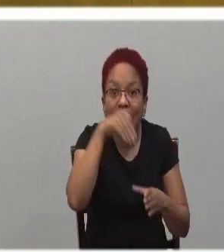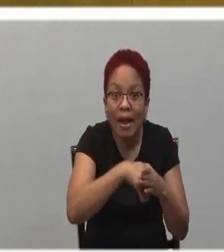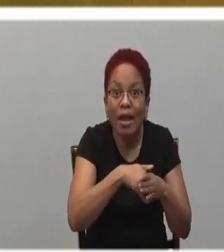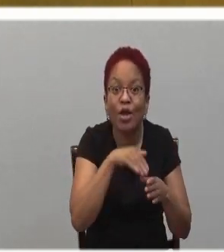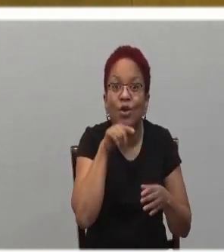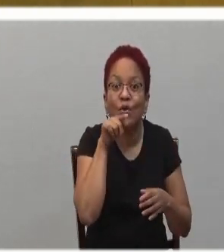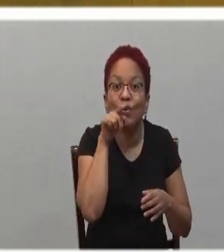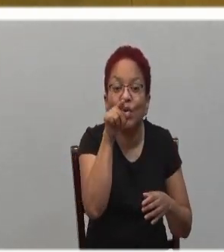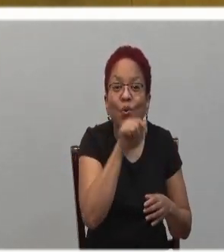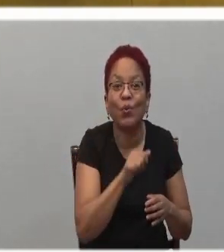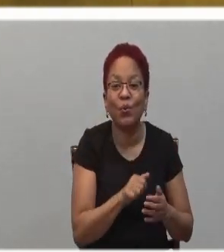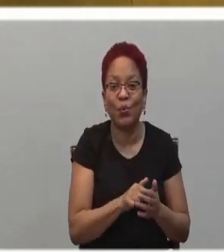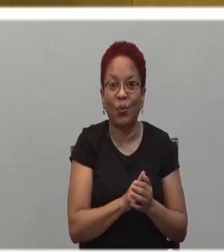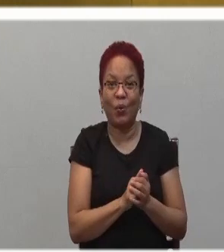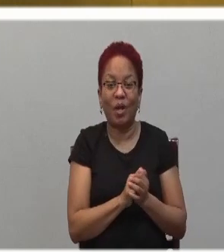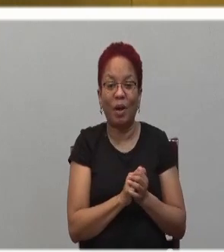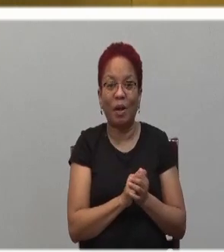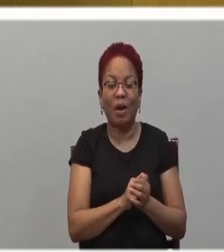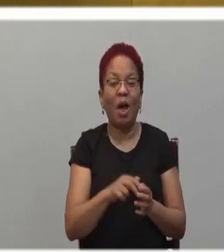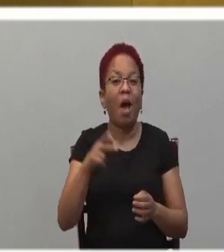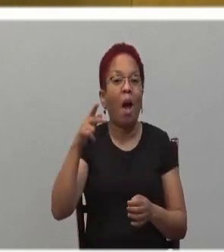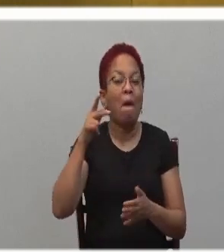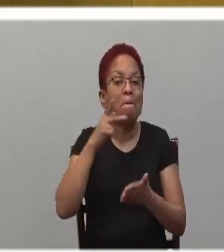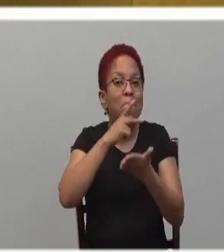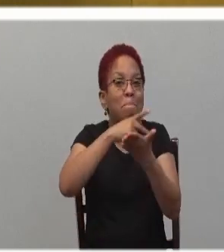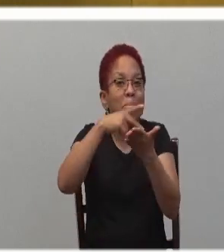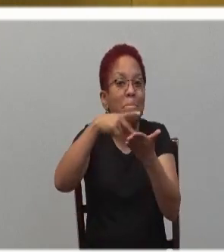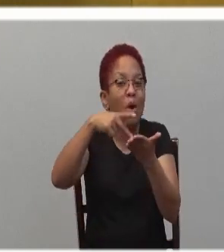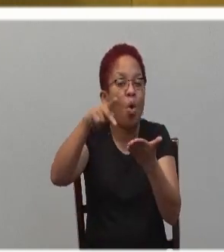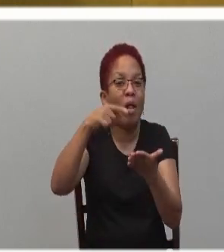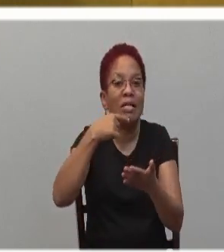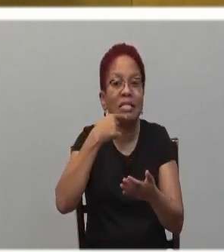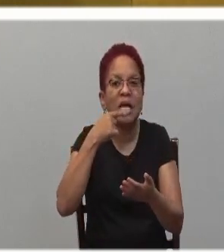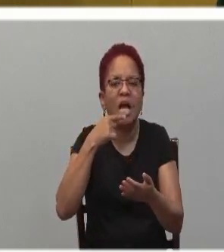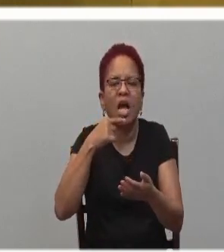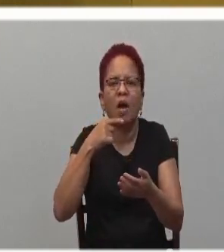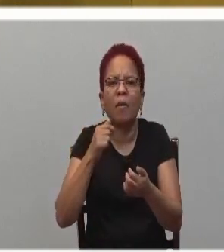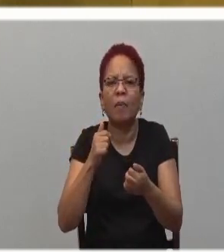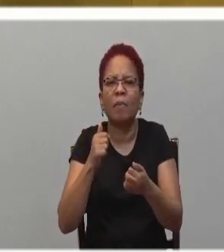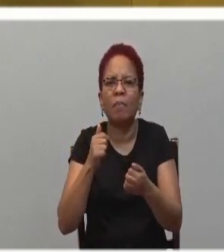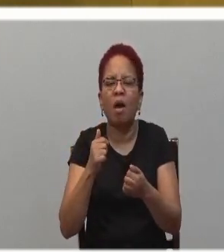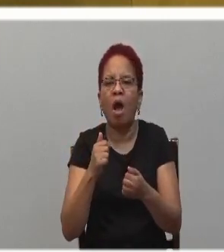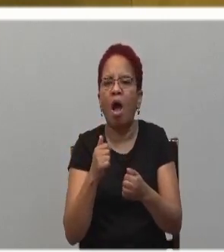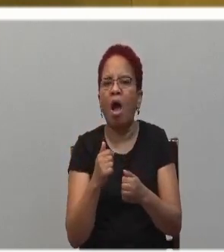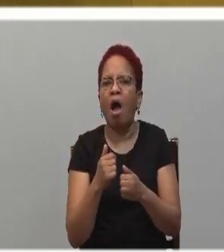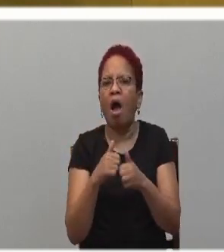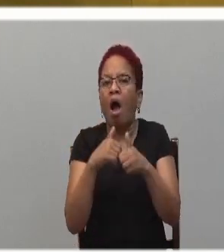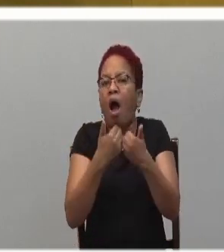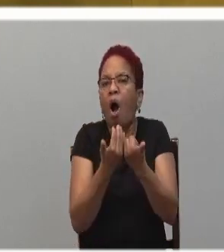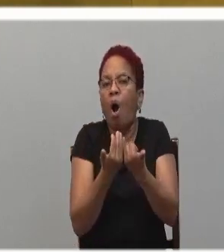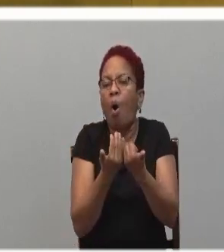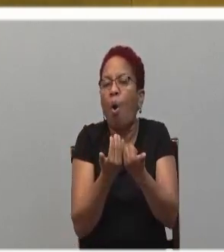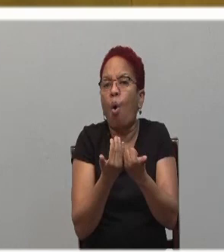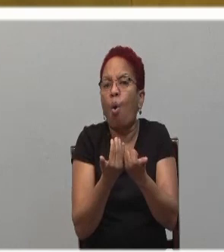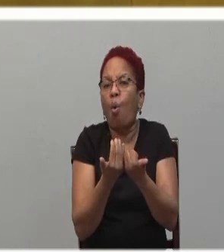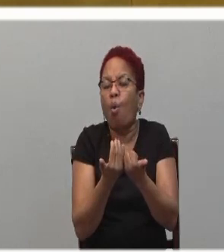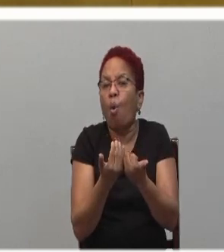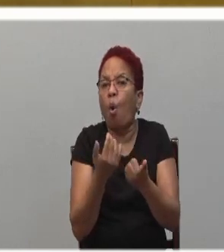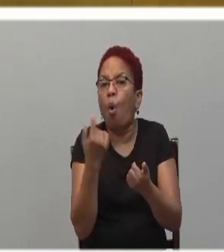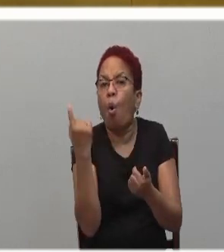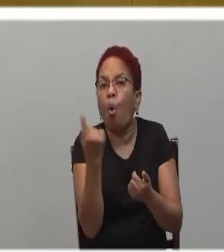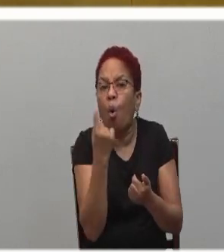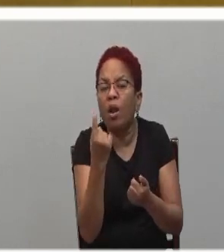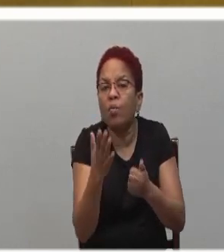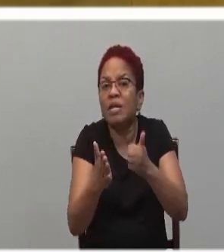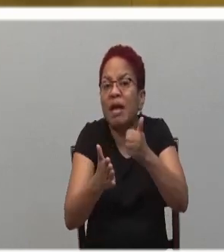What Paul is saying is that only with the help of the Holy Spirit will disciples, will you and